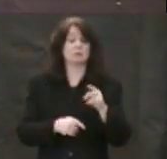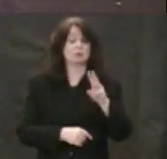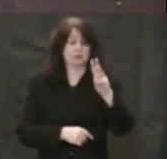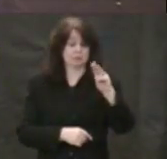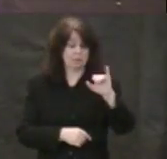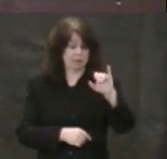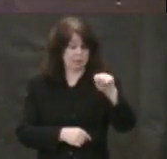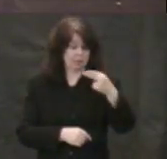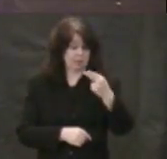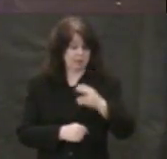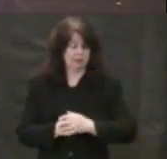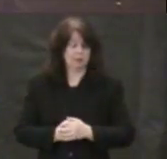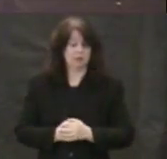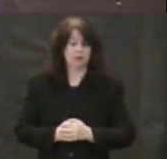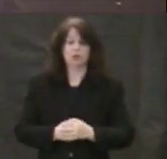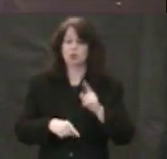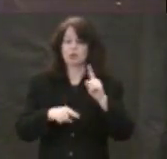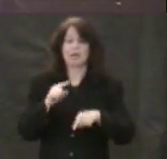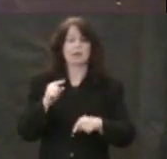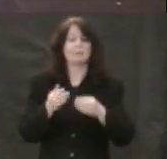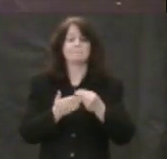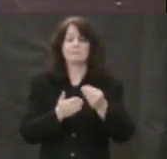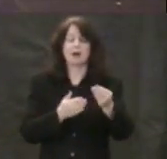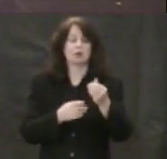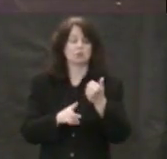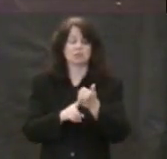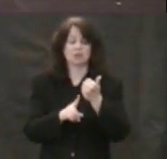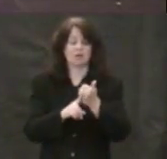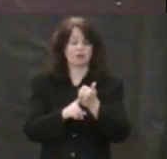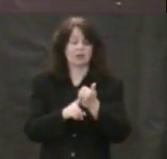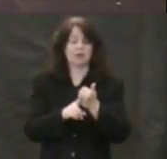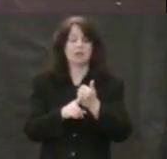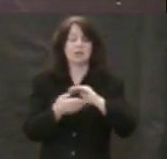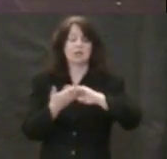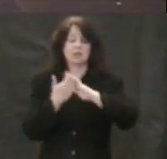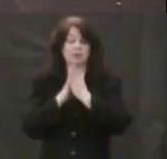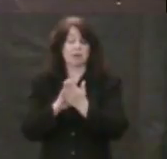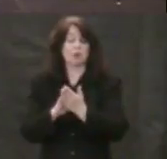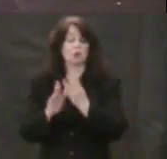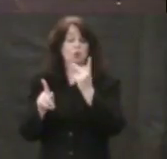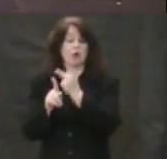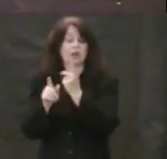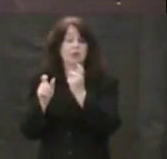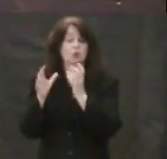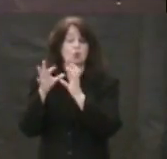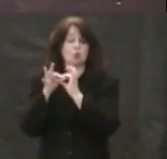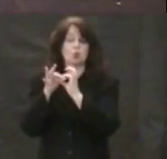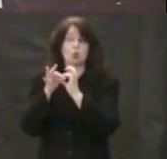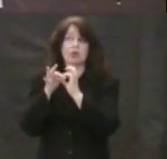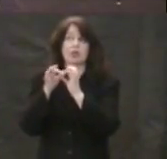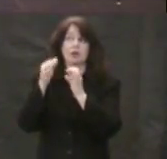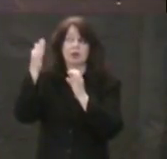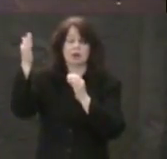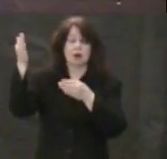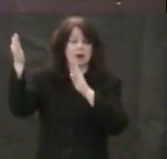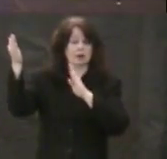one could buy oneself into rightness with God. How clever.